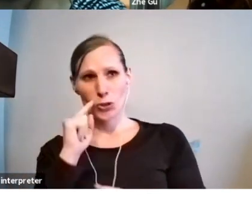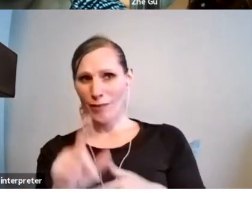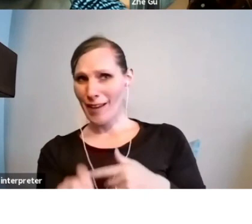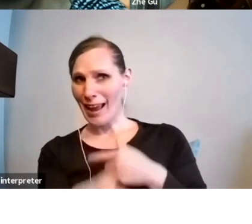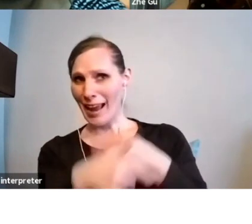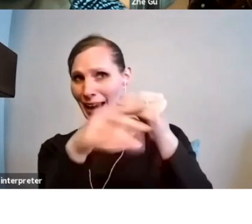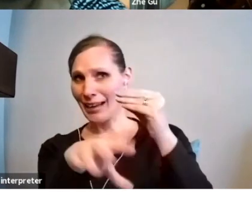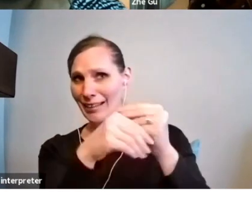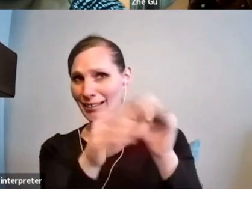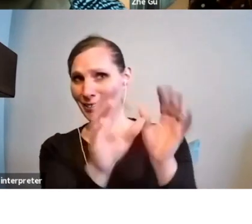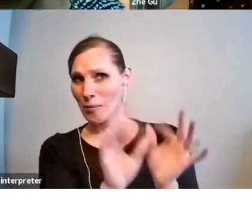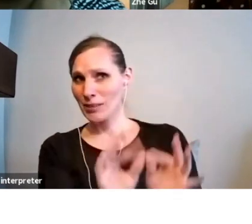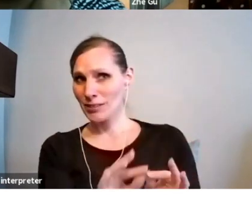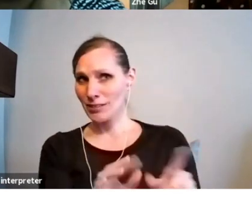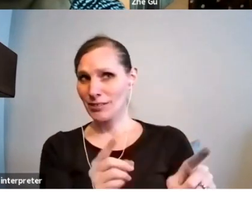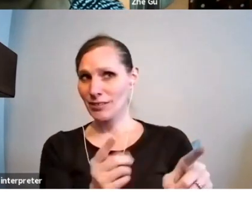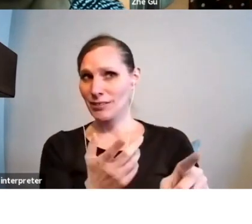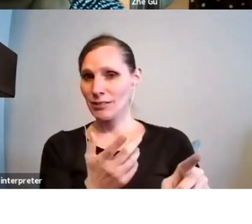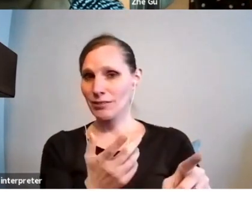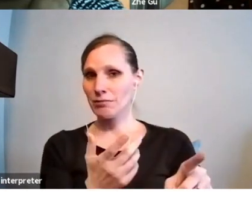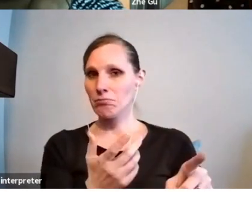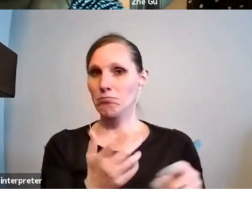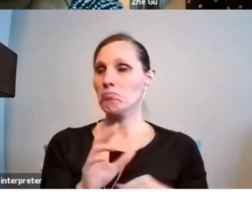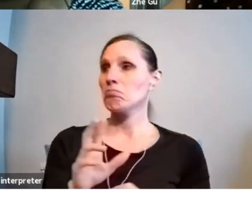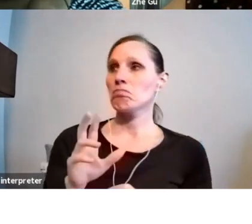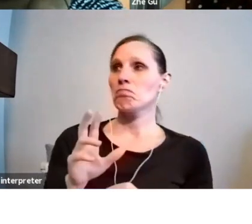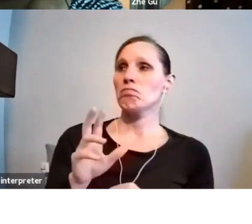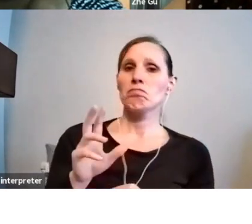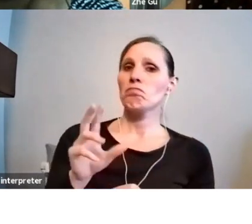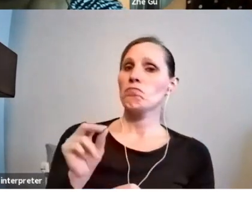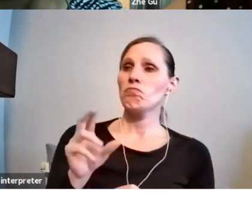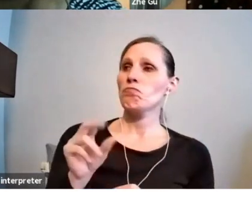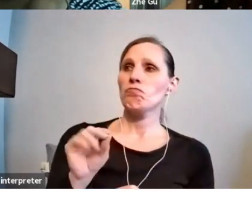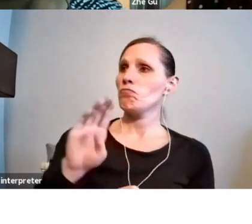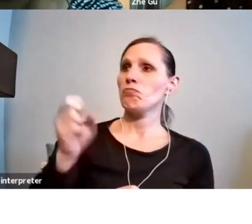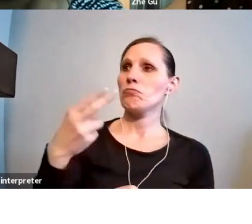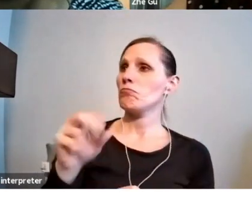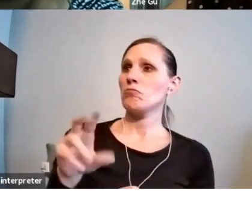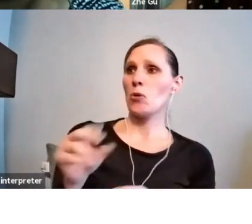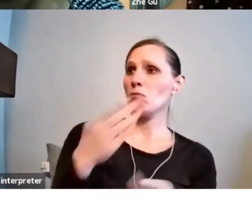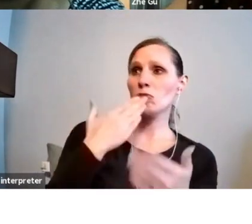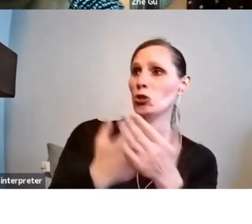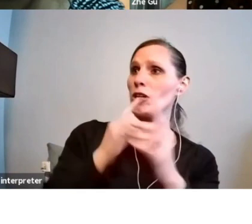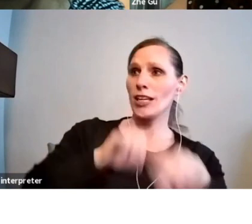Anything that you want to add? think you've given a good response.